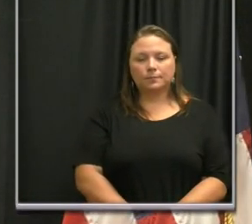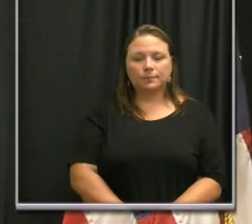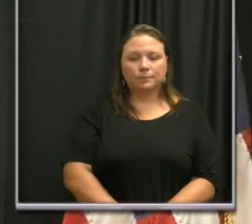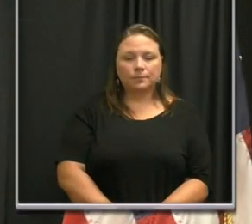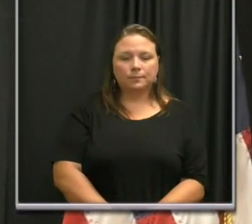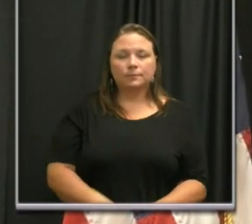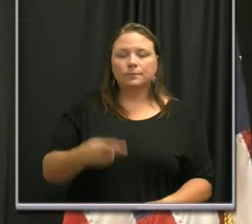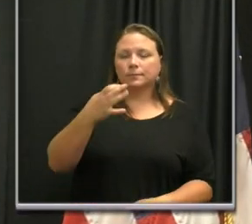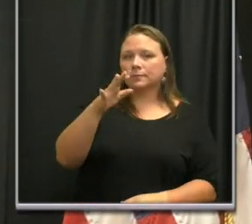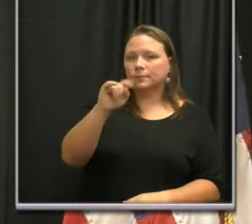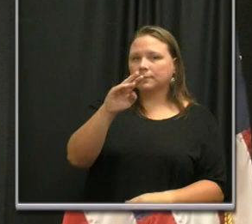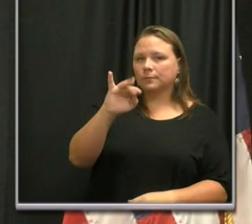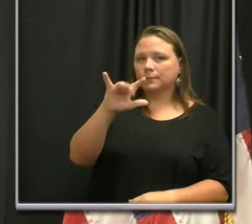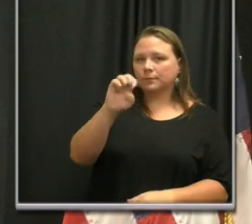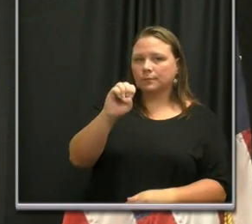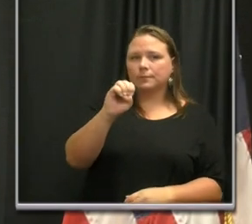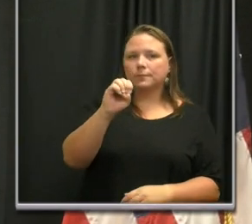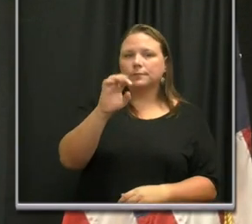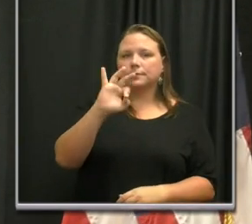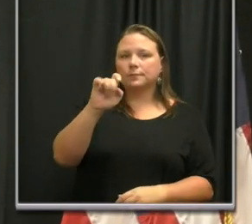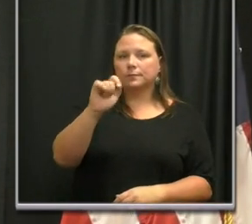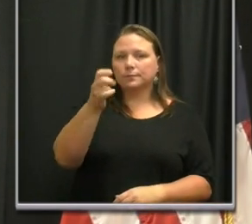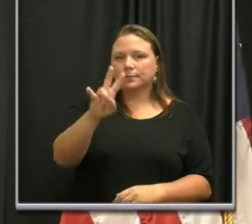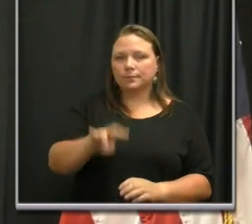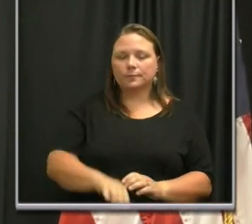Harriet Wallace at Fox 17, you're on the air.